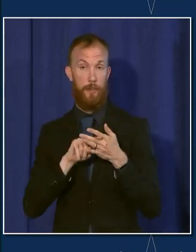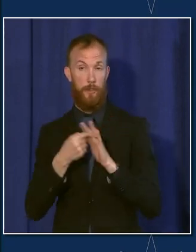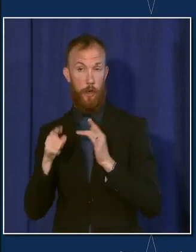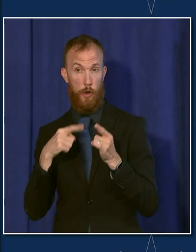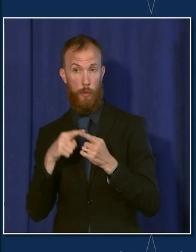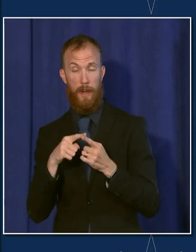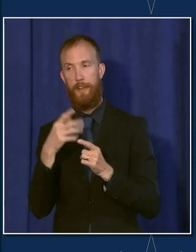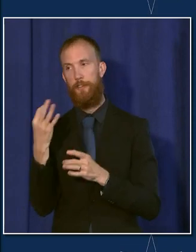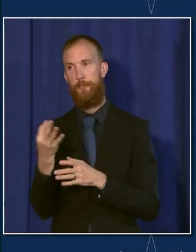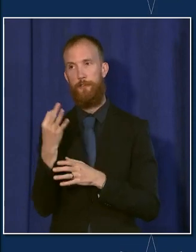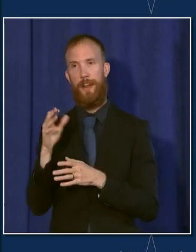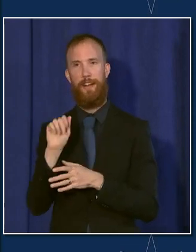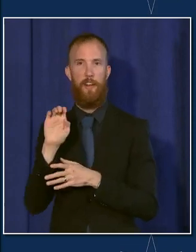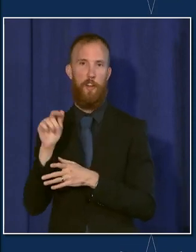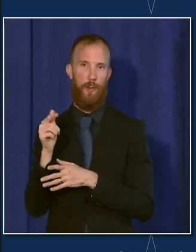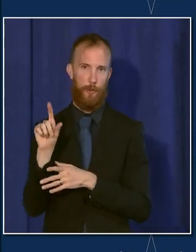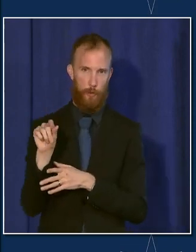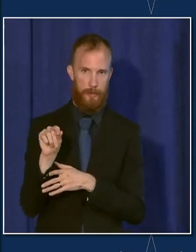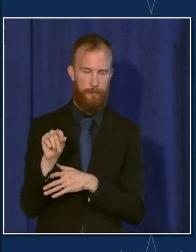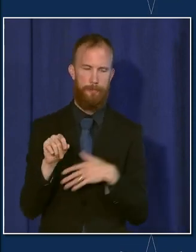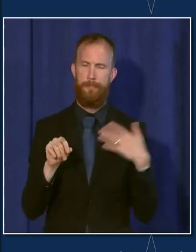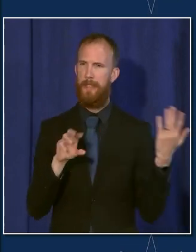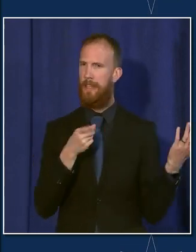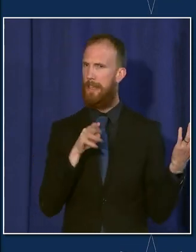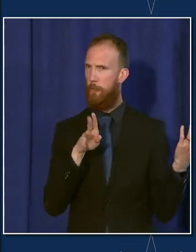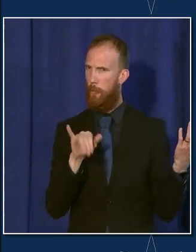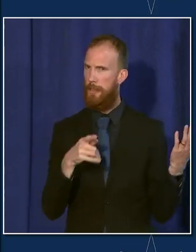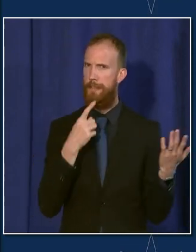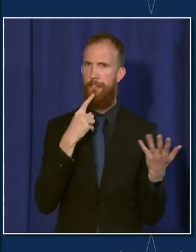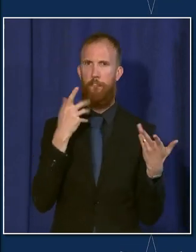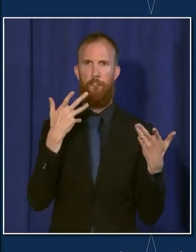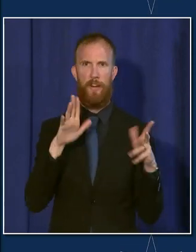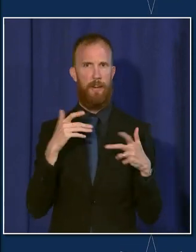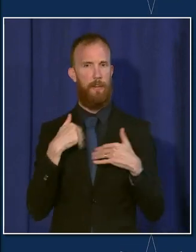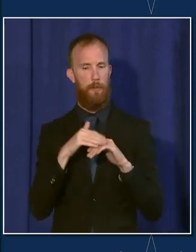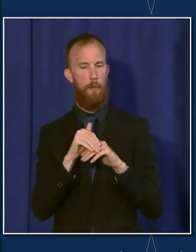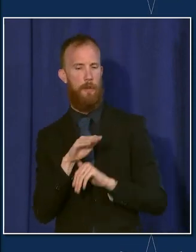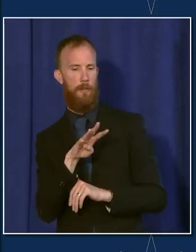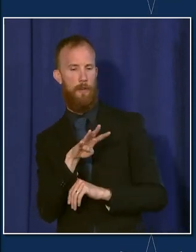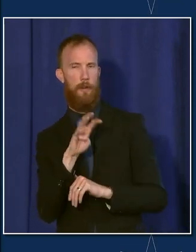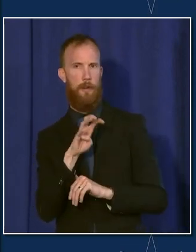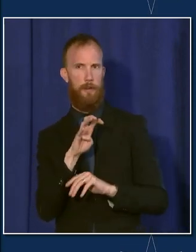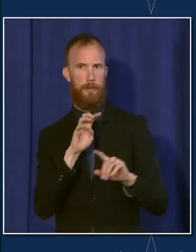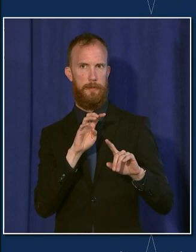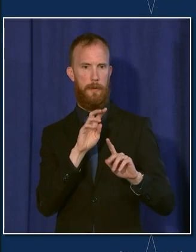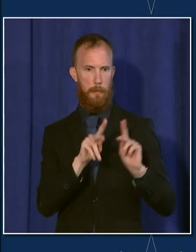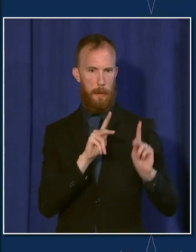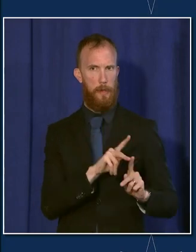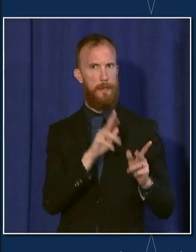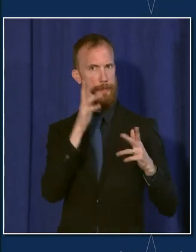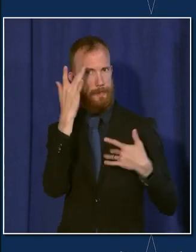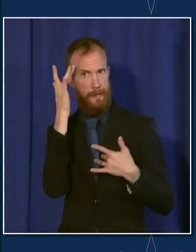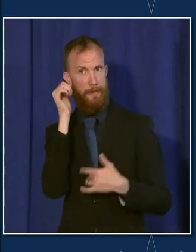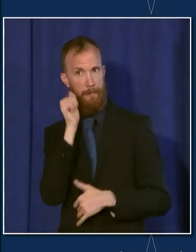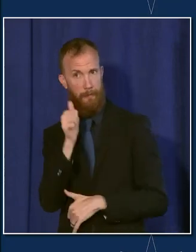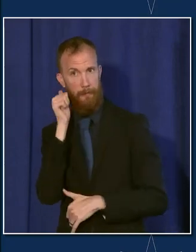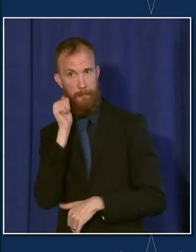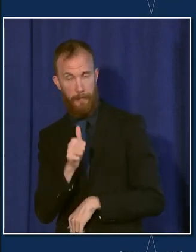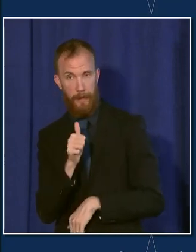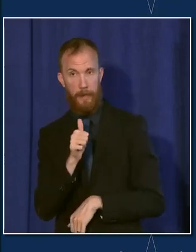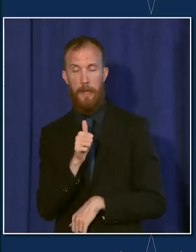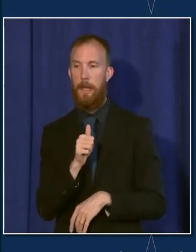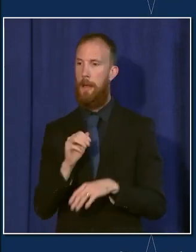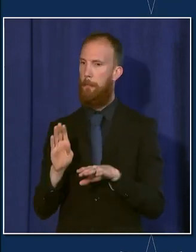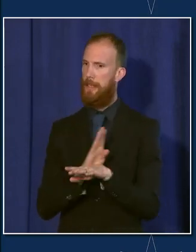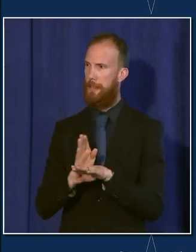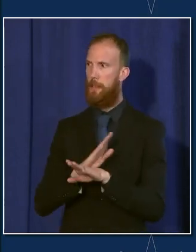Chicago's Dr. Awadi described Chicago has surpassed a daily average of 400 new COVID cases. Businesses have stepped up